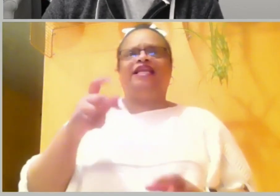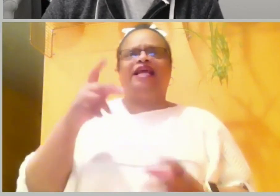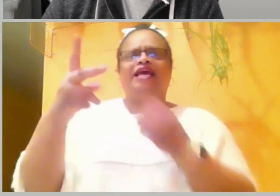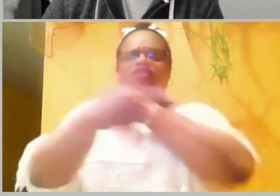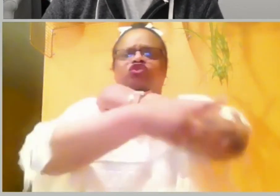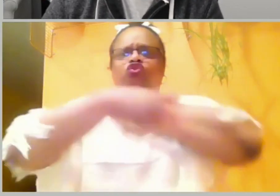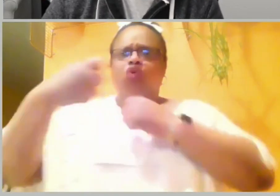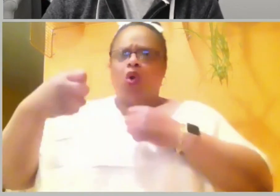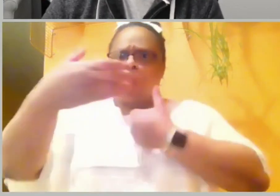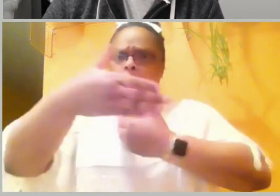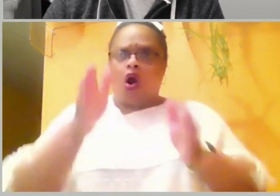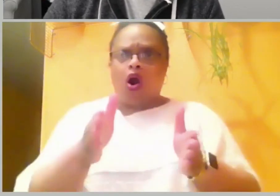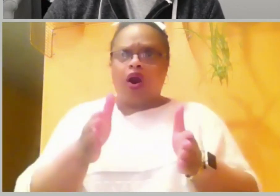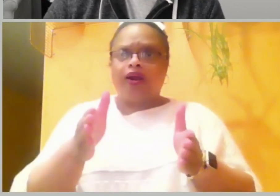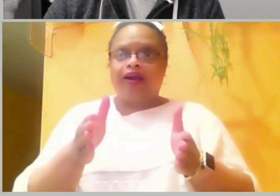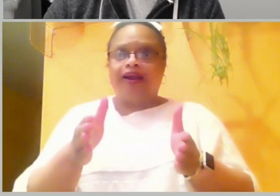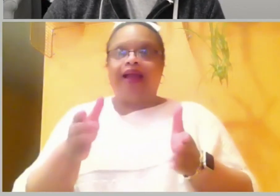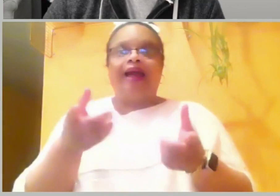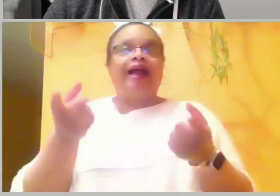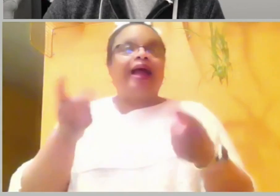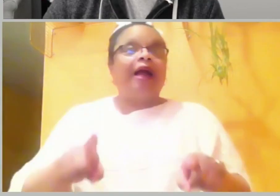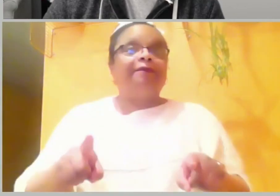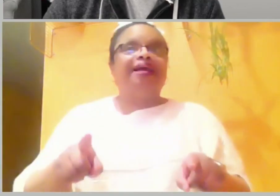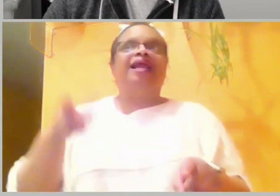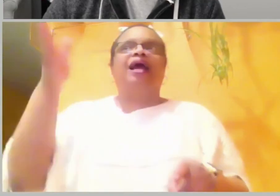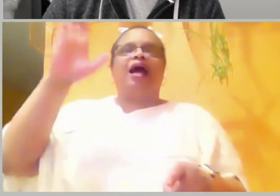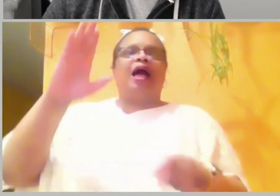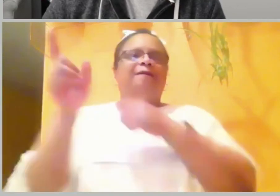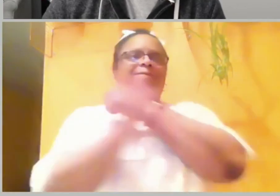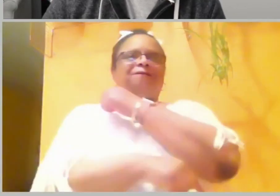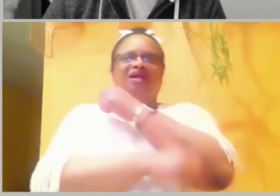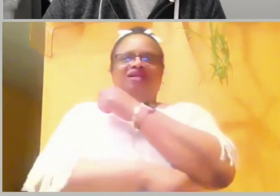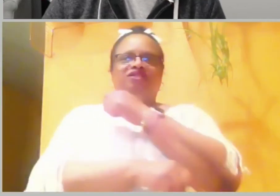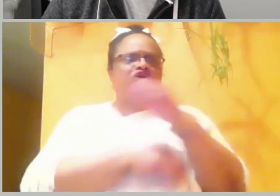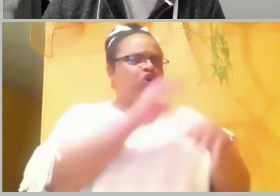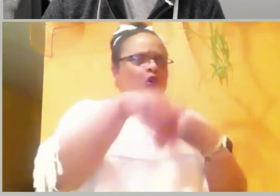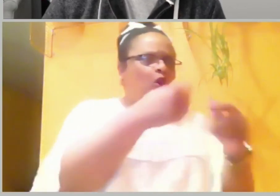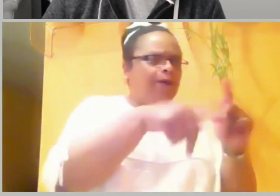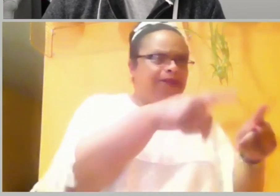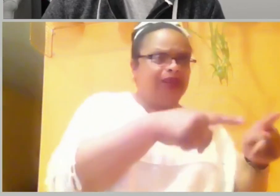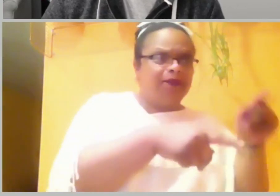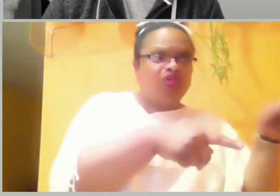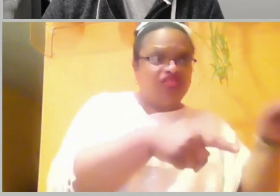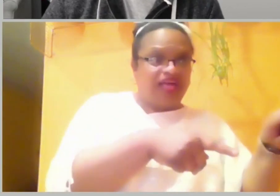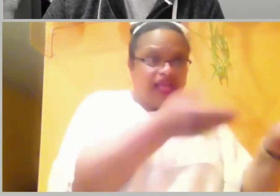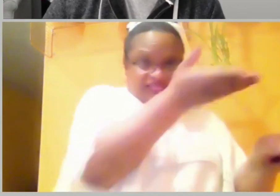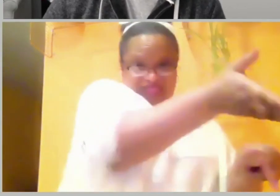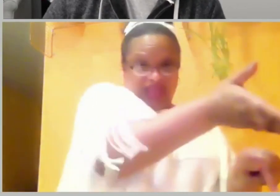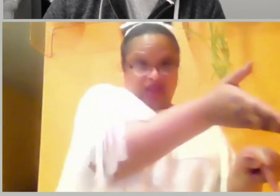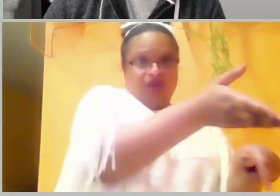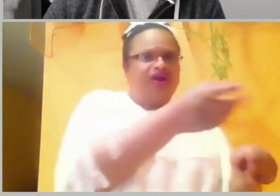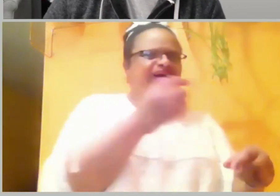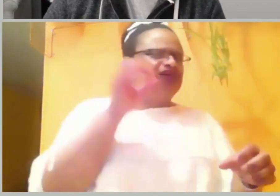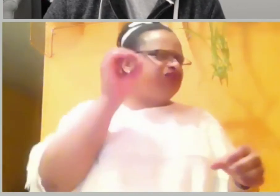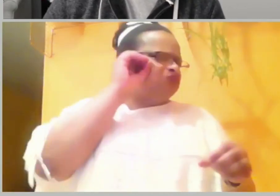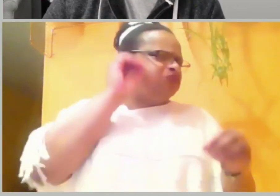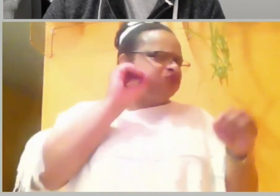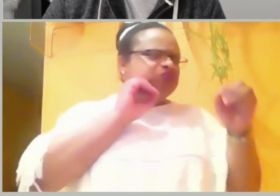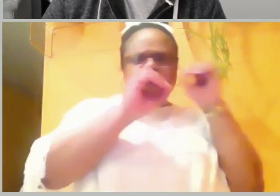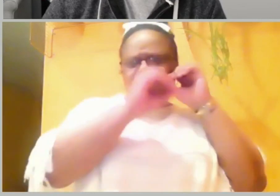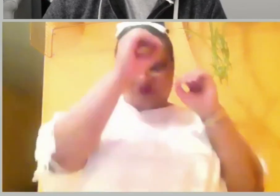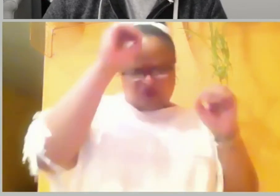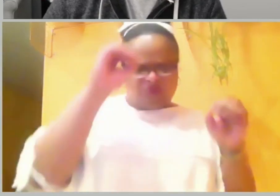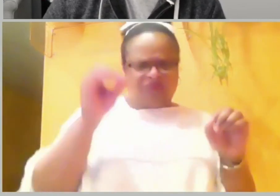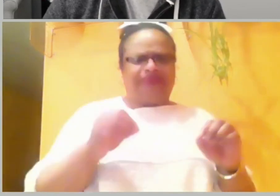on a cart being pulled by oxen. And then later on in 2 Samuel 6, we see the Israelites